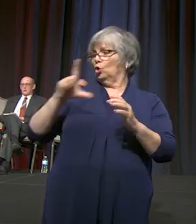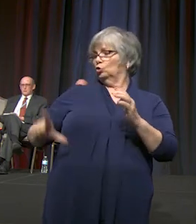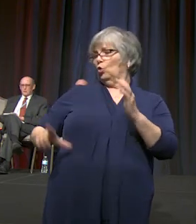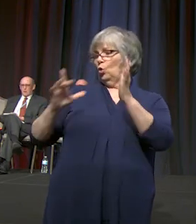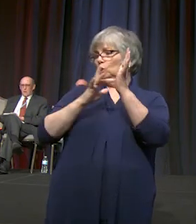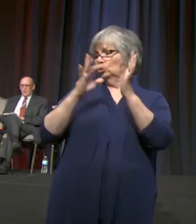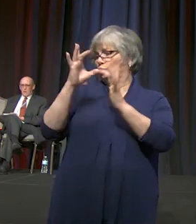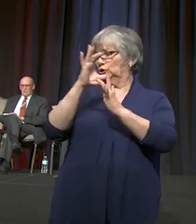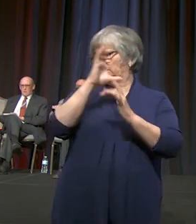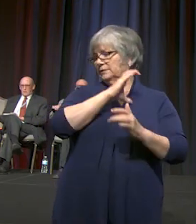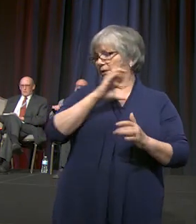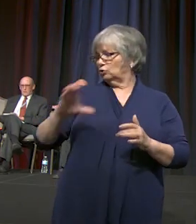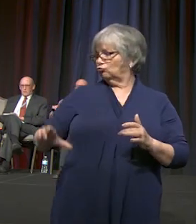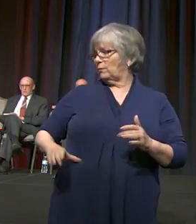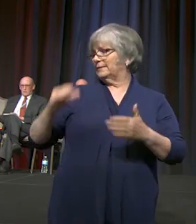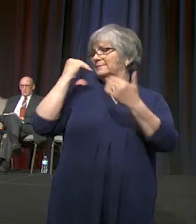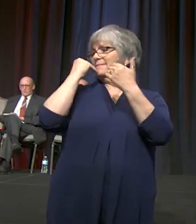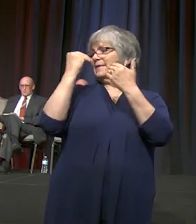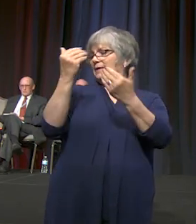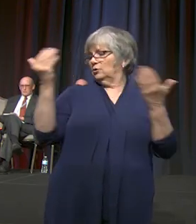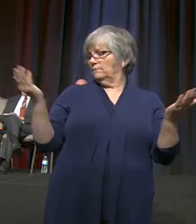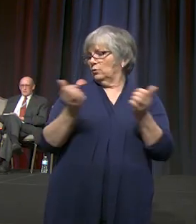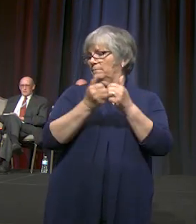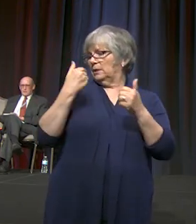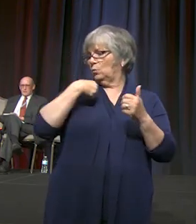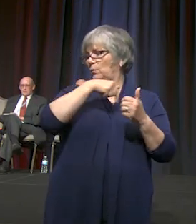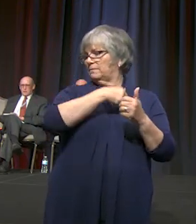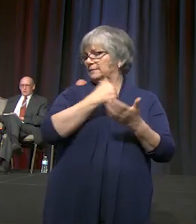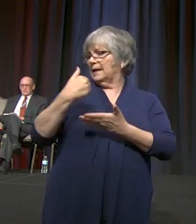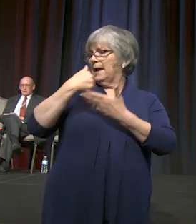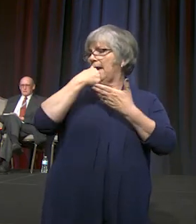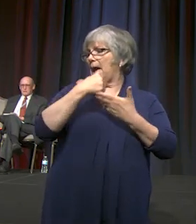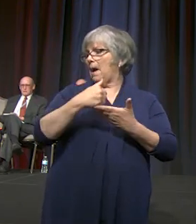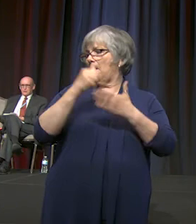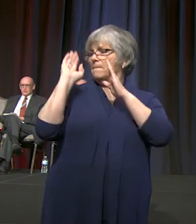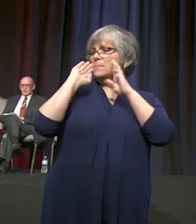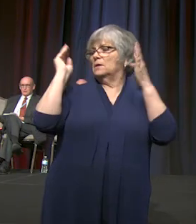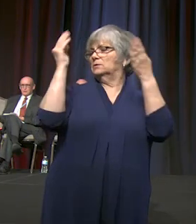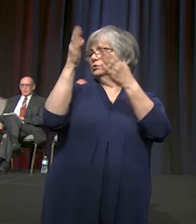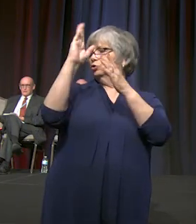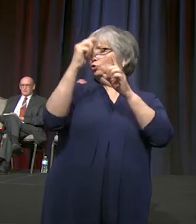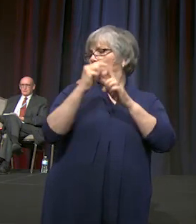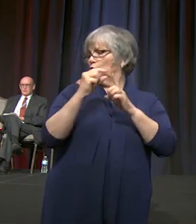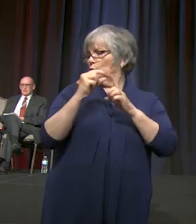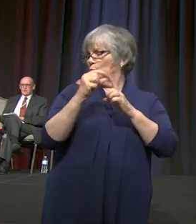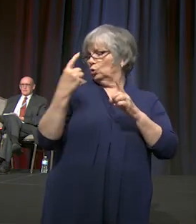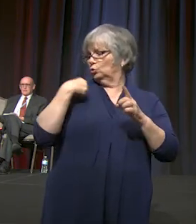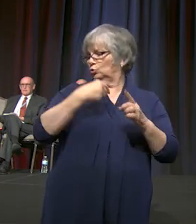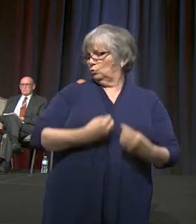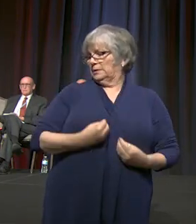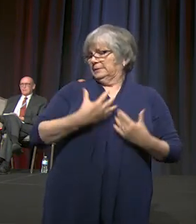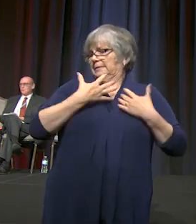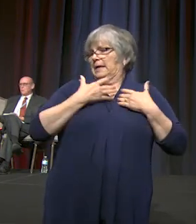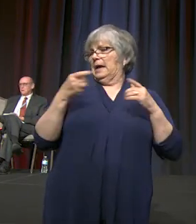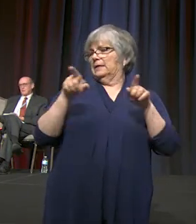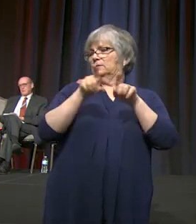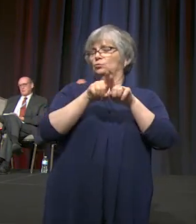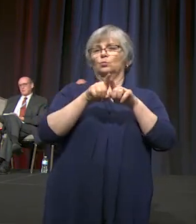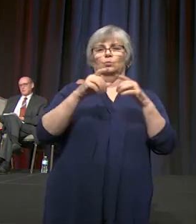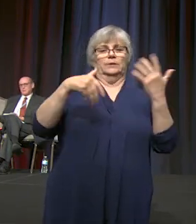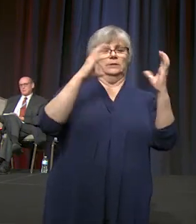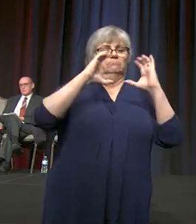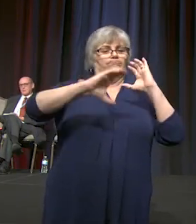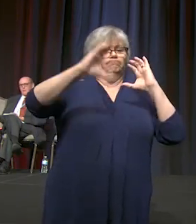Christ, thank you for being with us. Help us hear your words of us as we speak to one